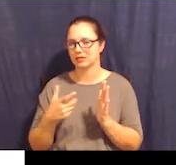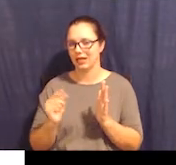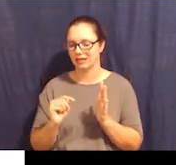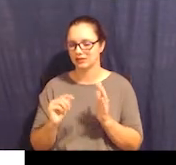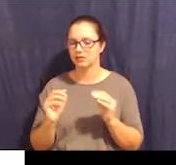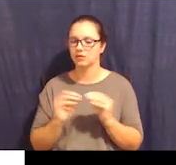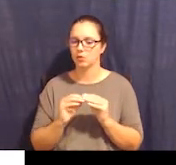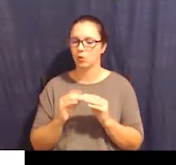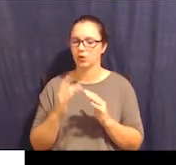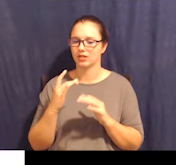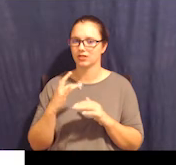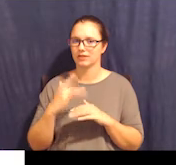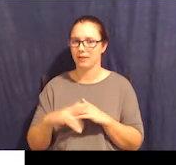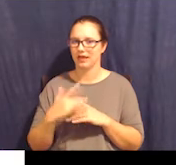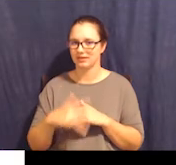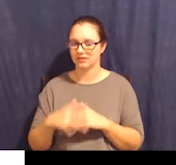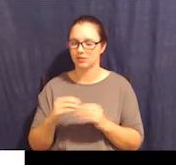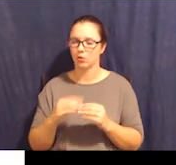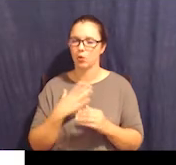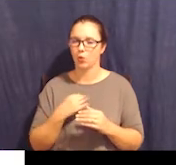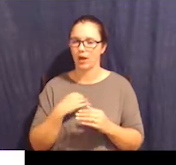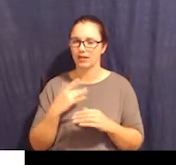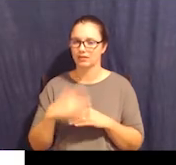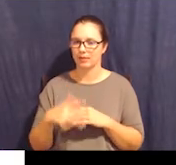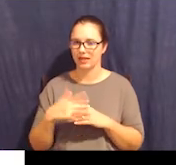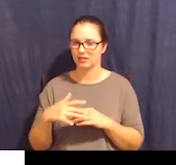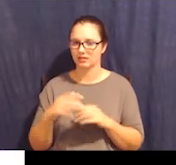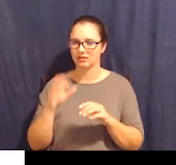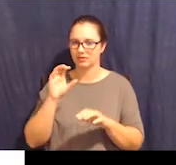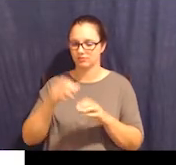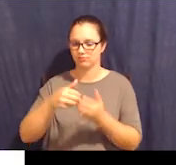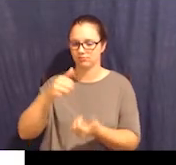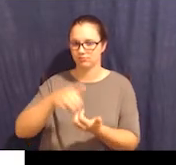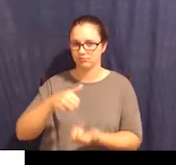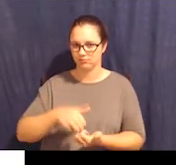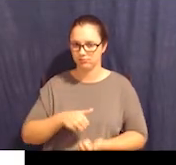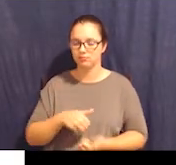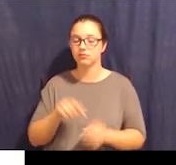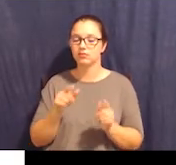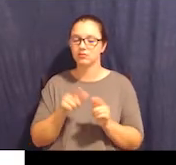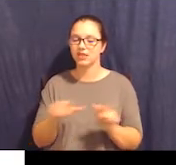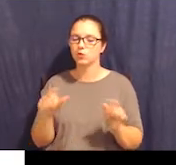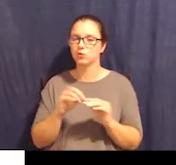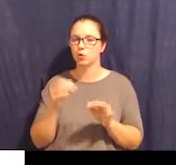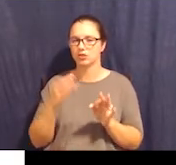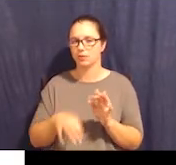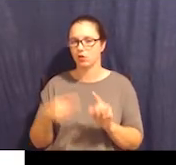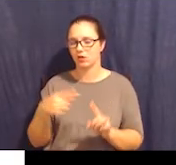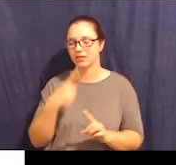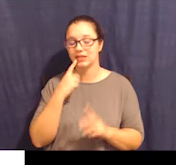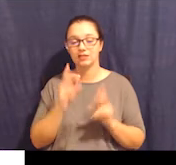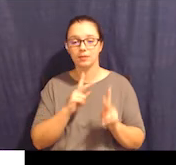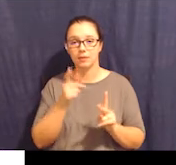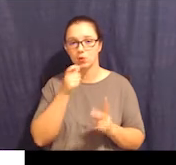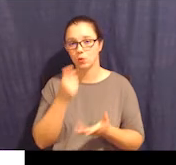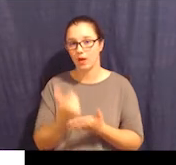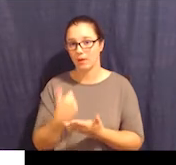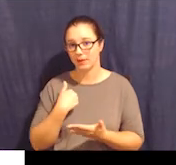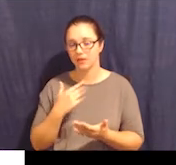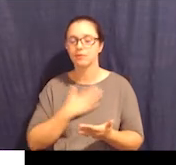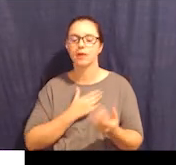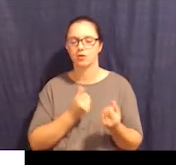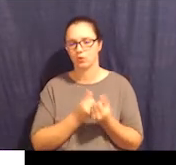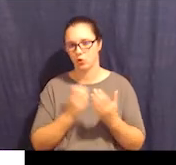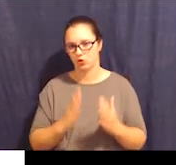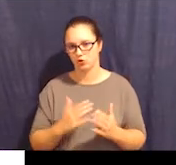then the language is a little more simple. So it says the people who will help me are my supporters. I am the decision-maker. I'm saying the same thing, just in